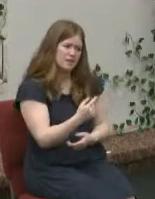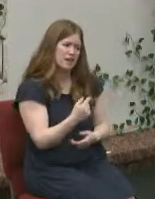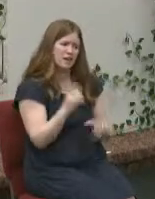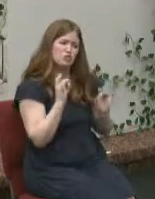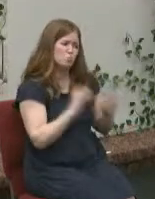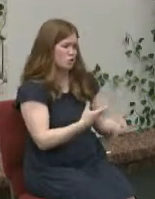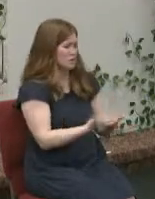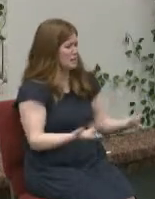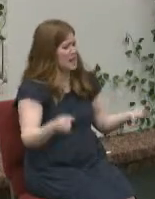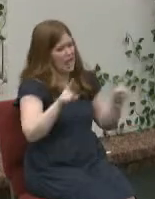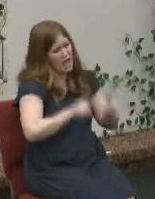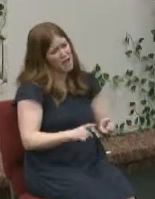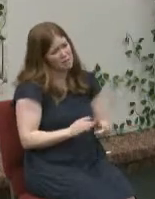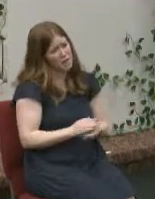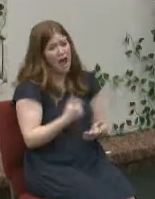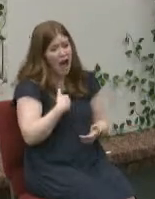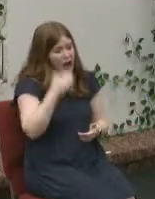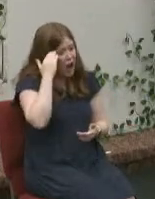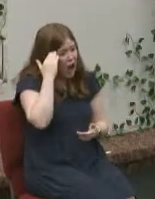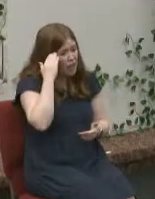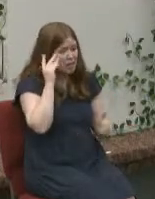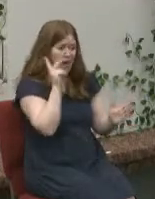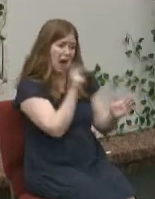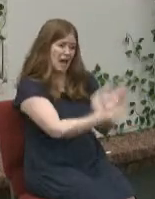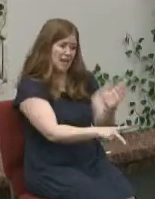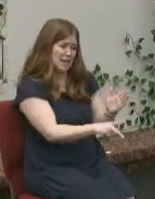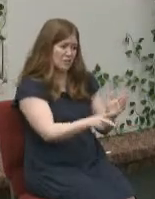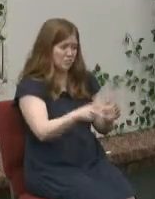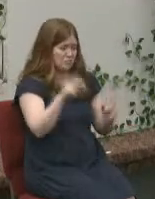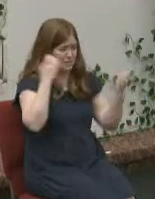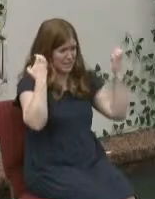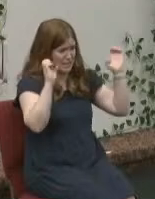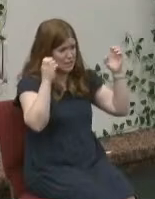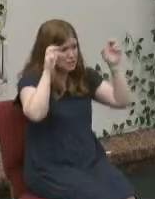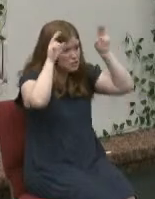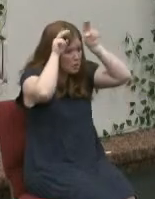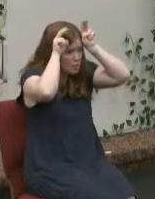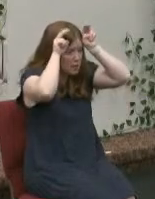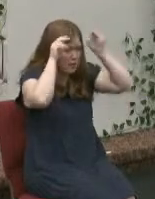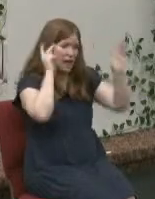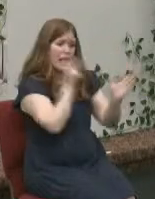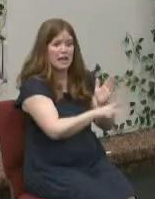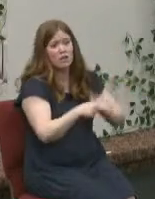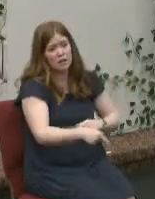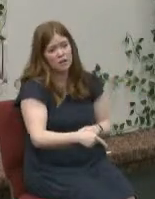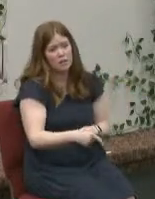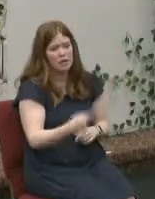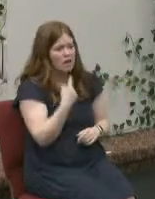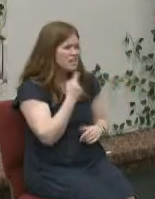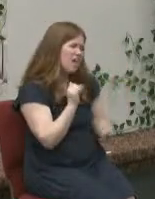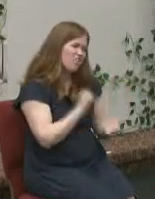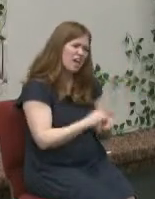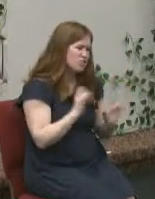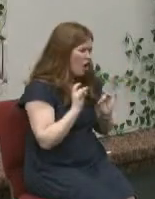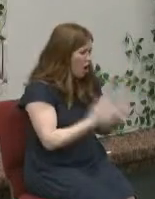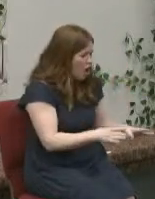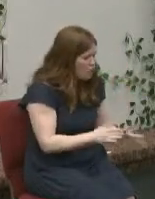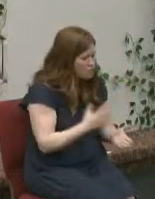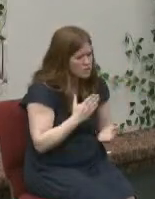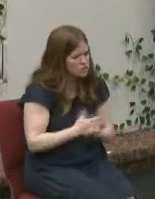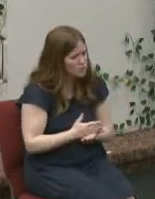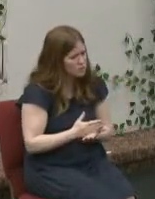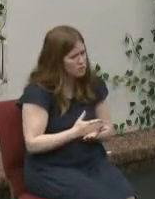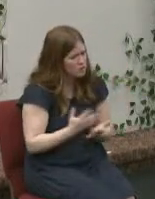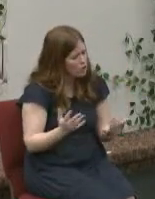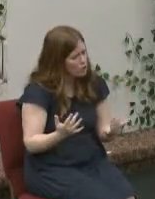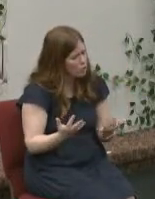it's the worst thing that could ever have happened I think I hit the Easter Bunny and I've killed him she goes oh my that is terrible and then she paused for a moment she